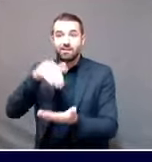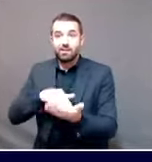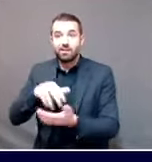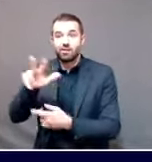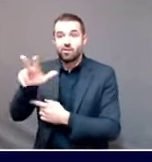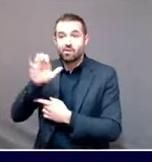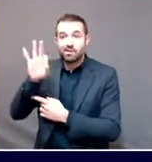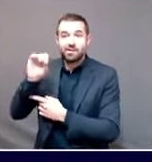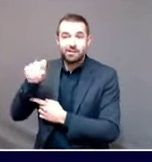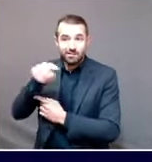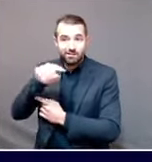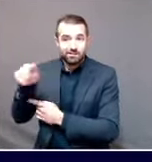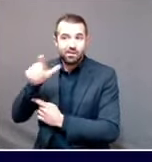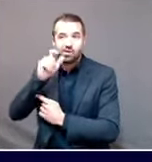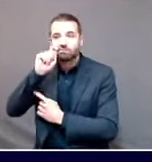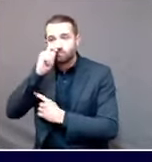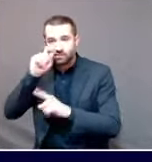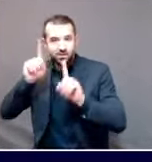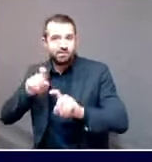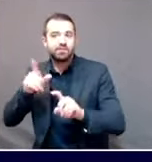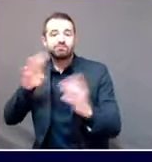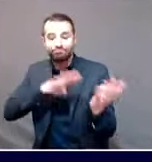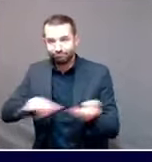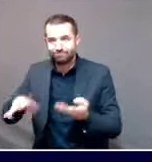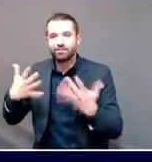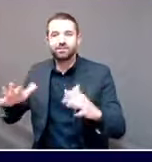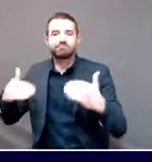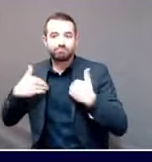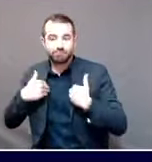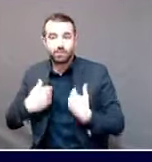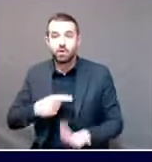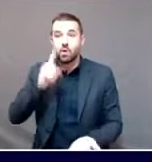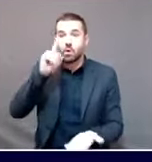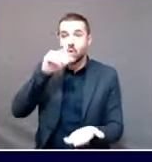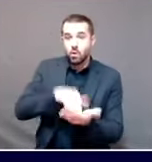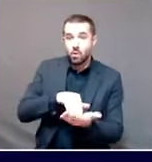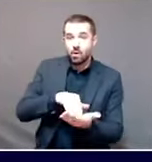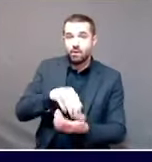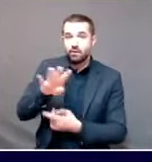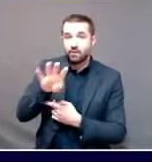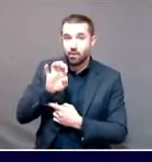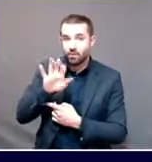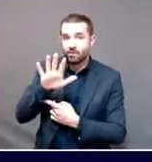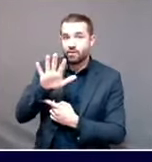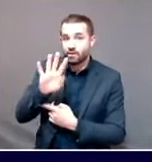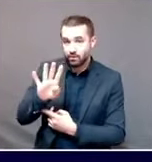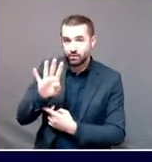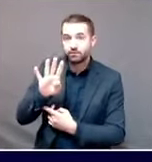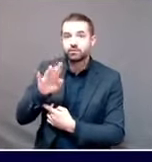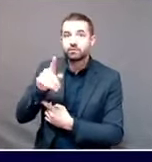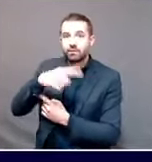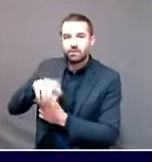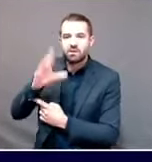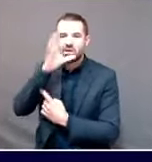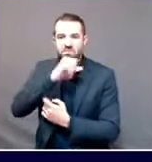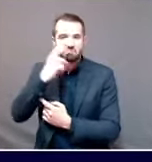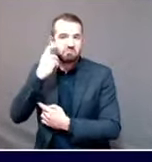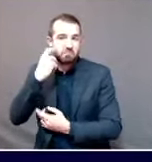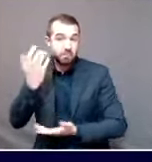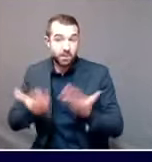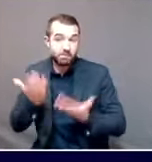confirmed and 1,454 are probable cases. As I mentioned a moment ago,